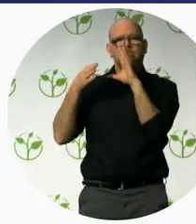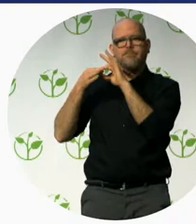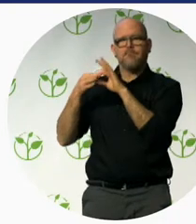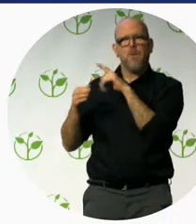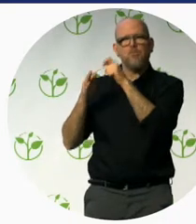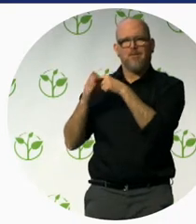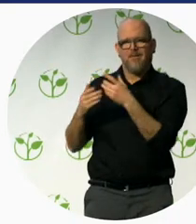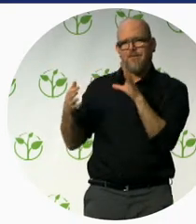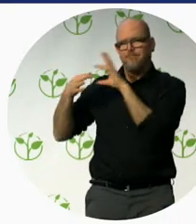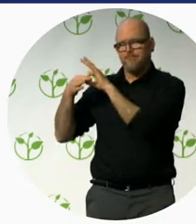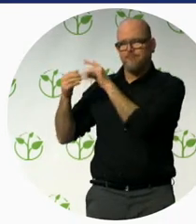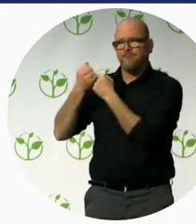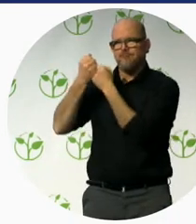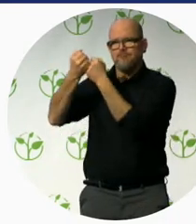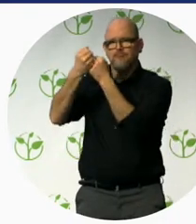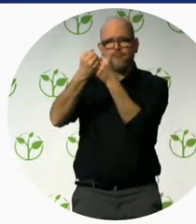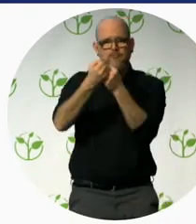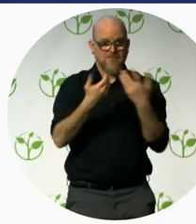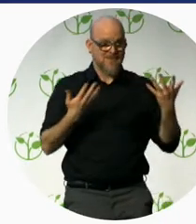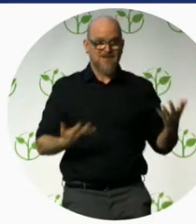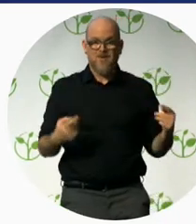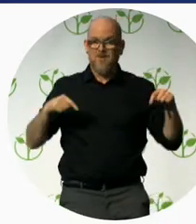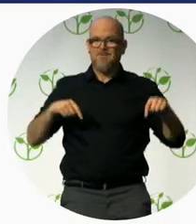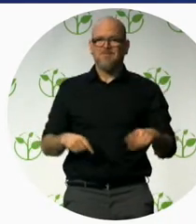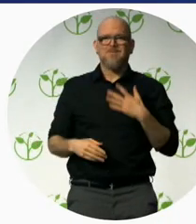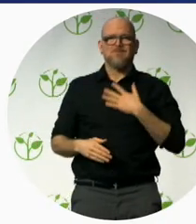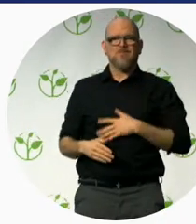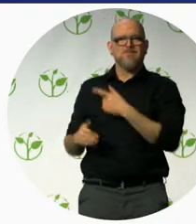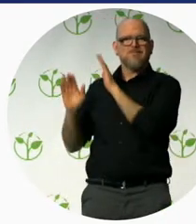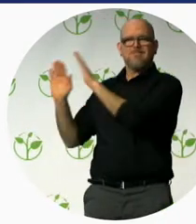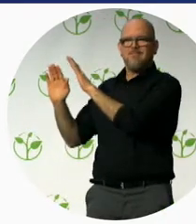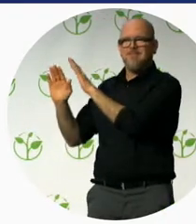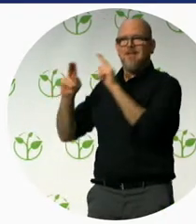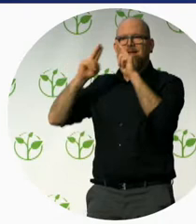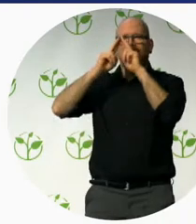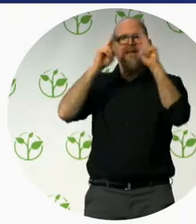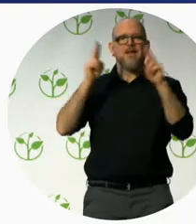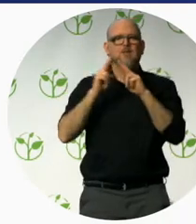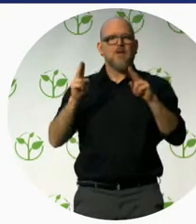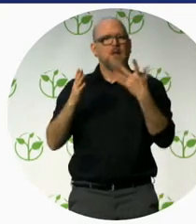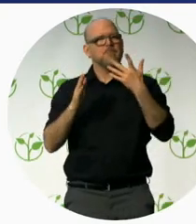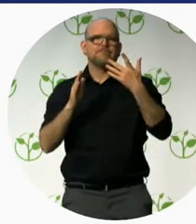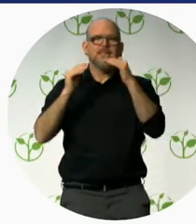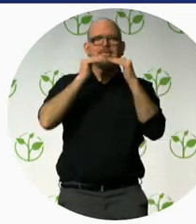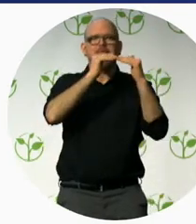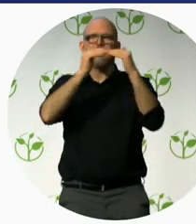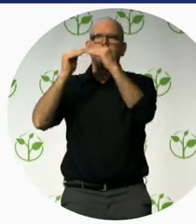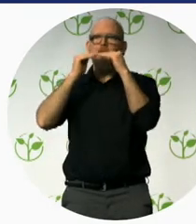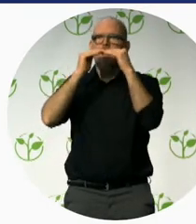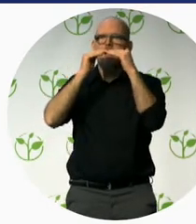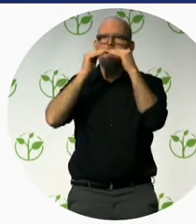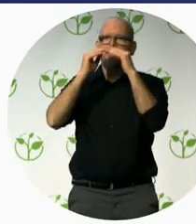He's here today to talk about an international accessible tourism standard, which is ongoing, being